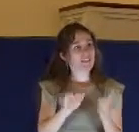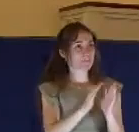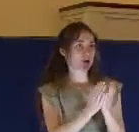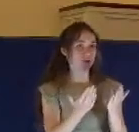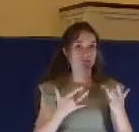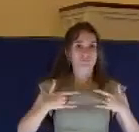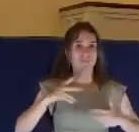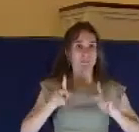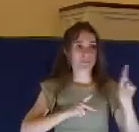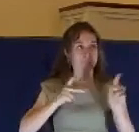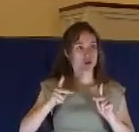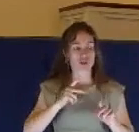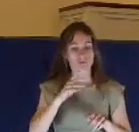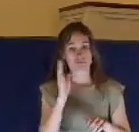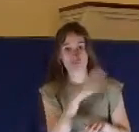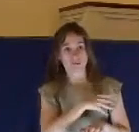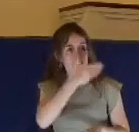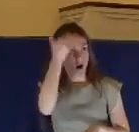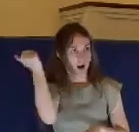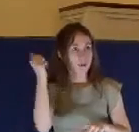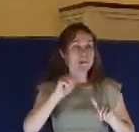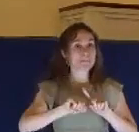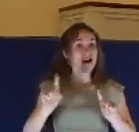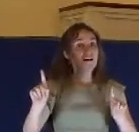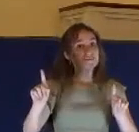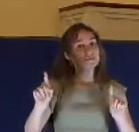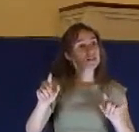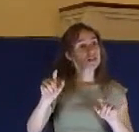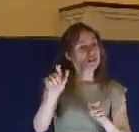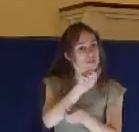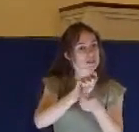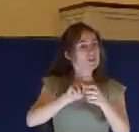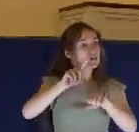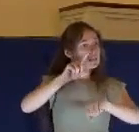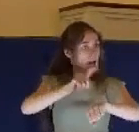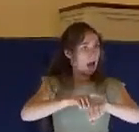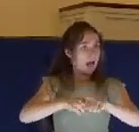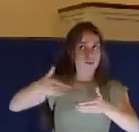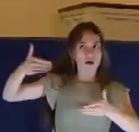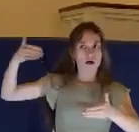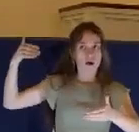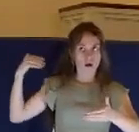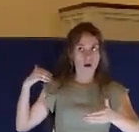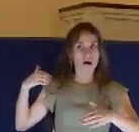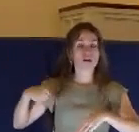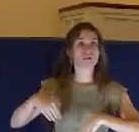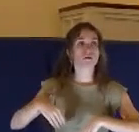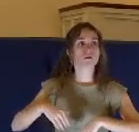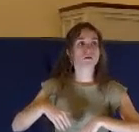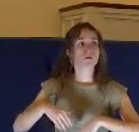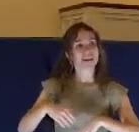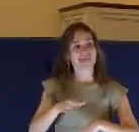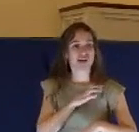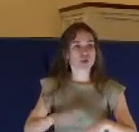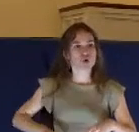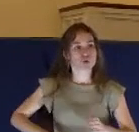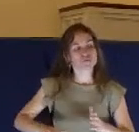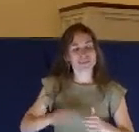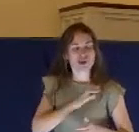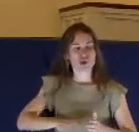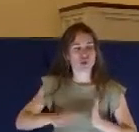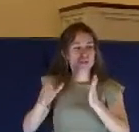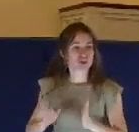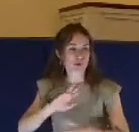however, there was a fad that you may have been aware of that passed through the Christian circles a few years ago, and some people still